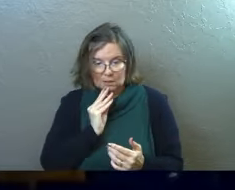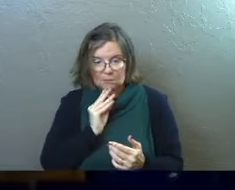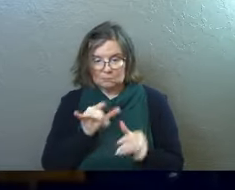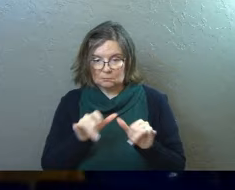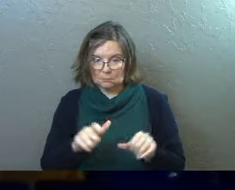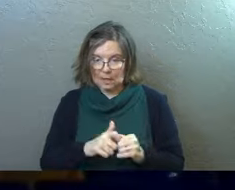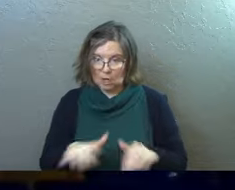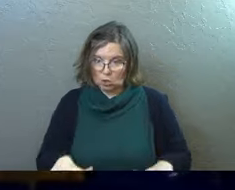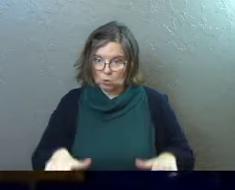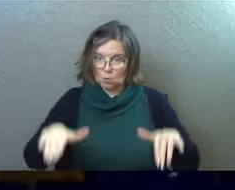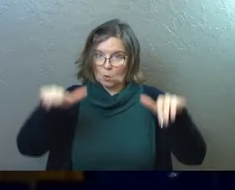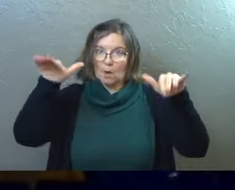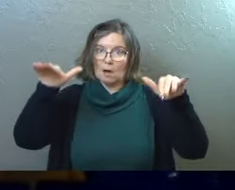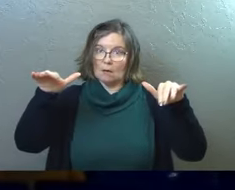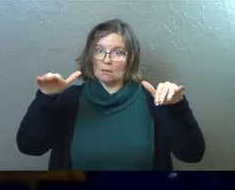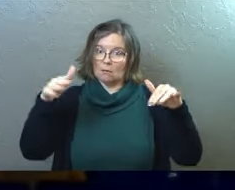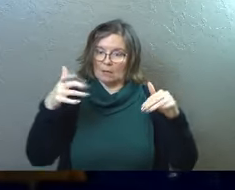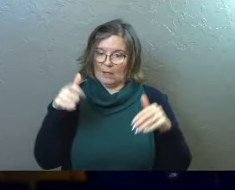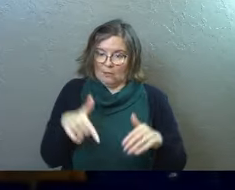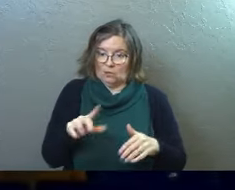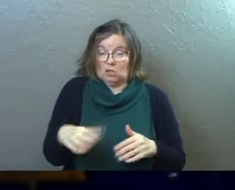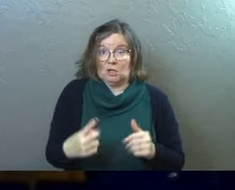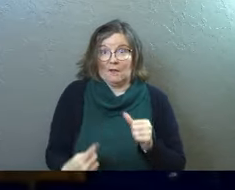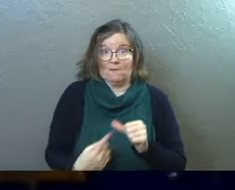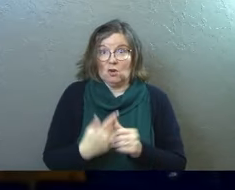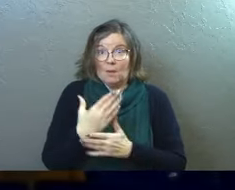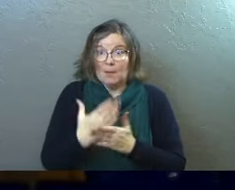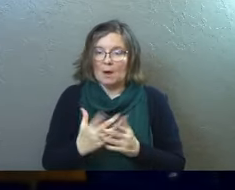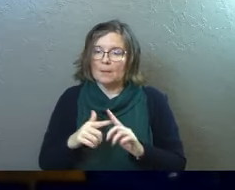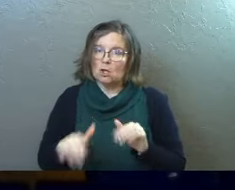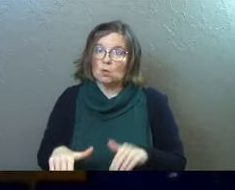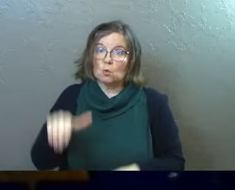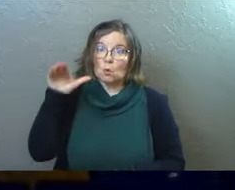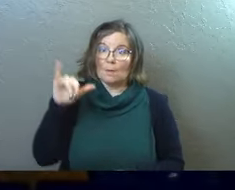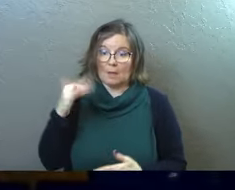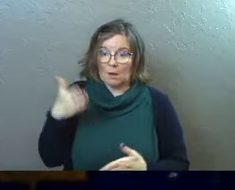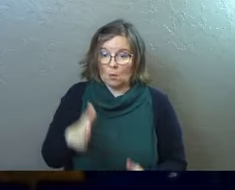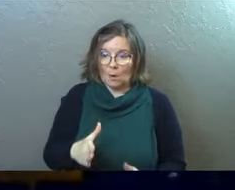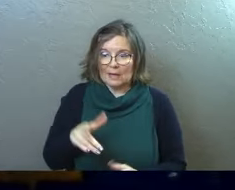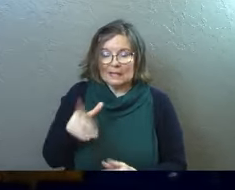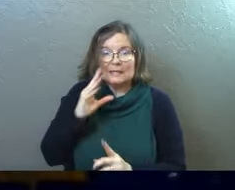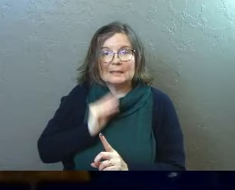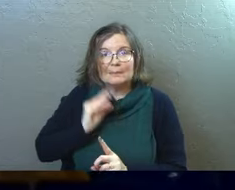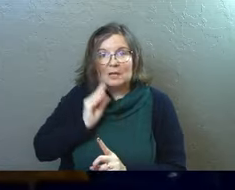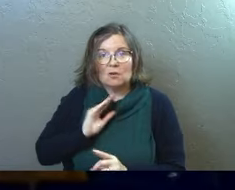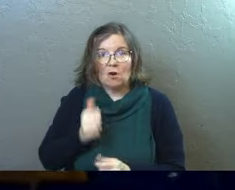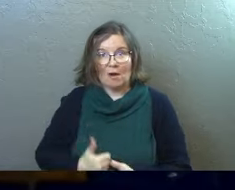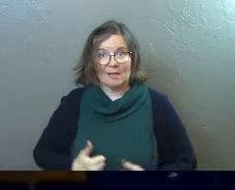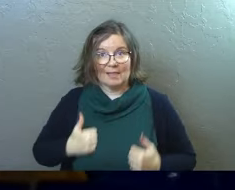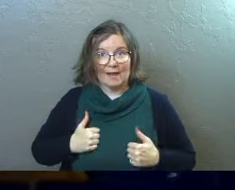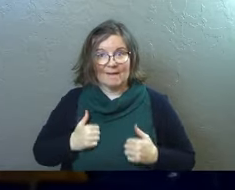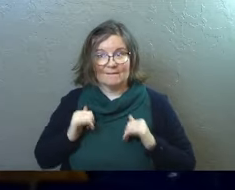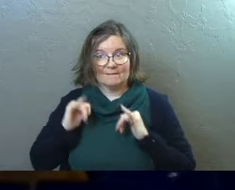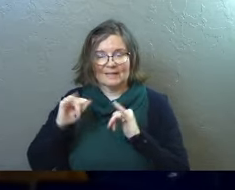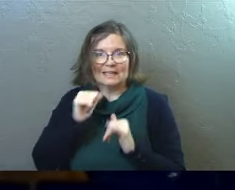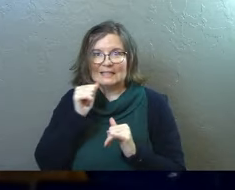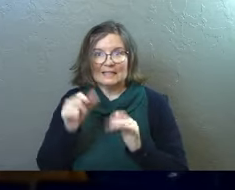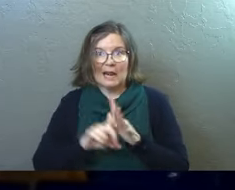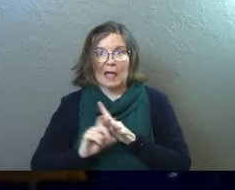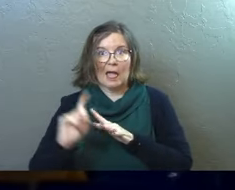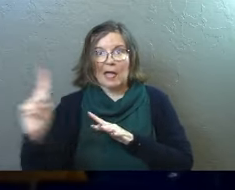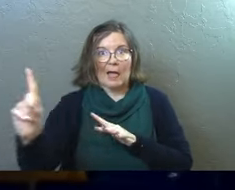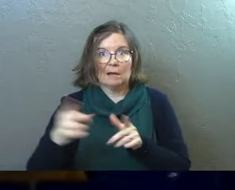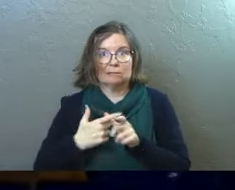it and he grew up that way. And, and this is just the first part of it, but he grew up that way and he experienced our life and he didn't run